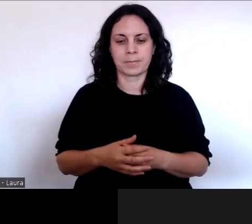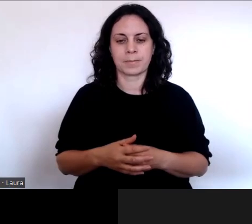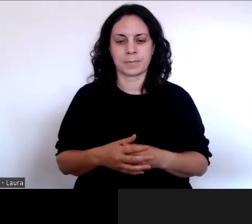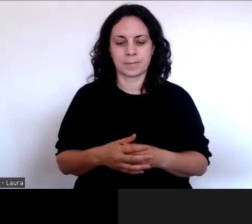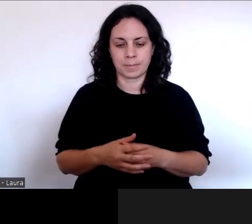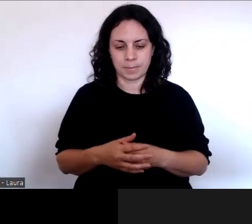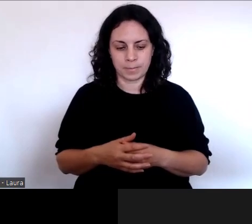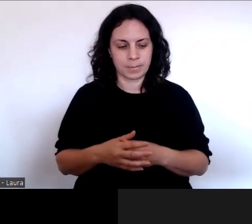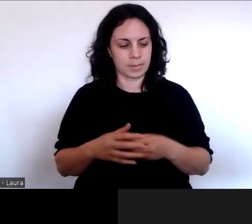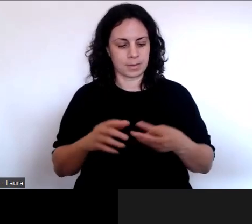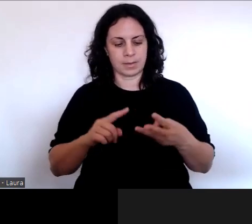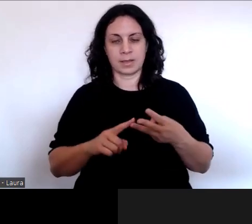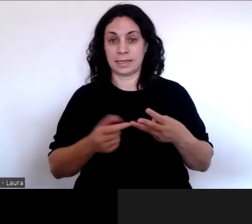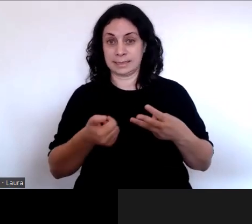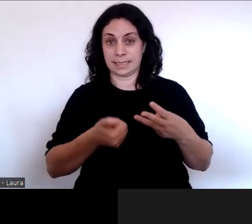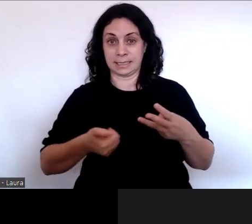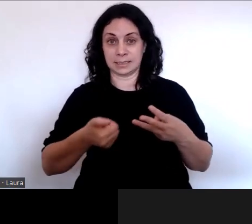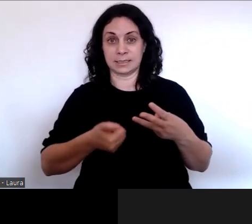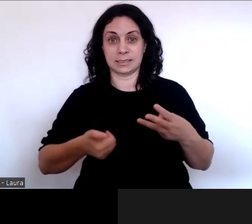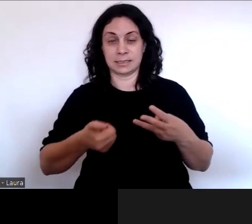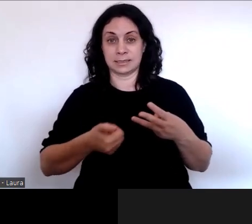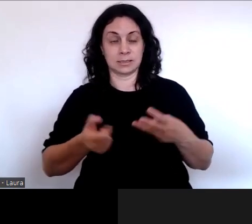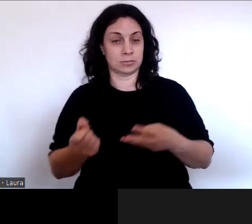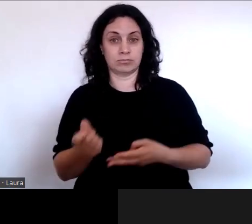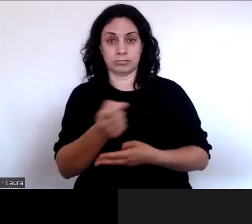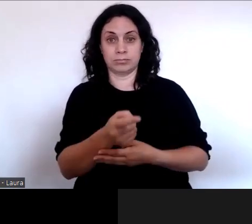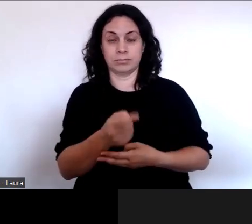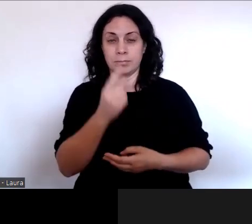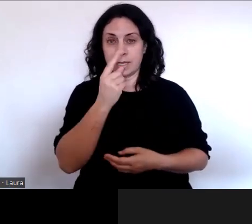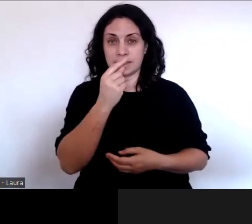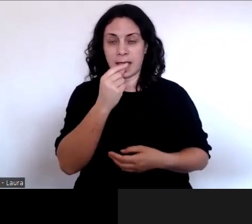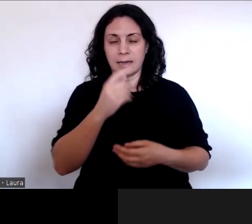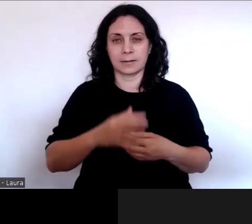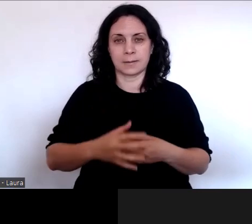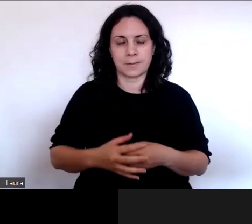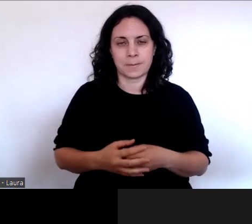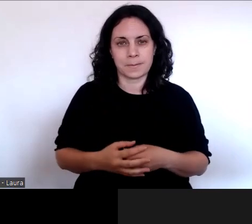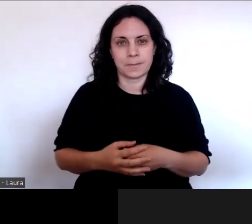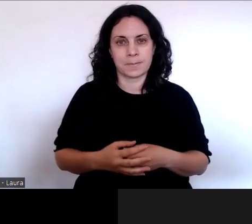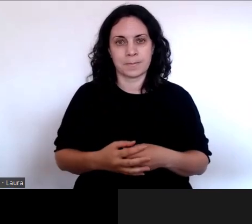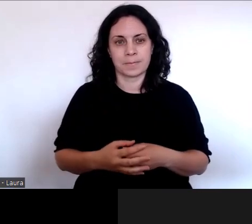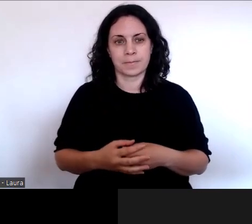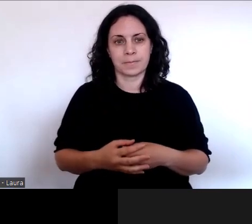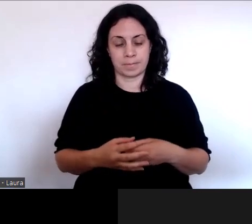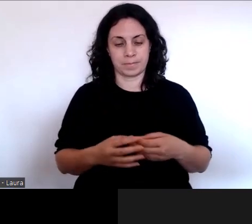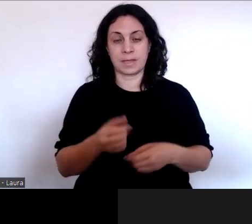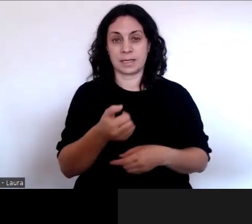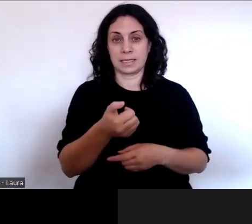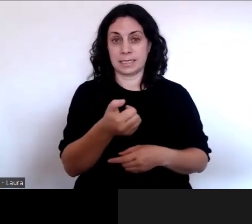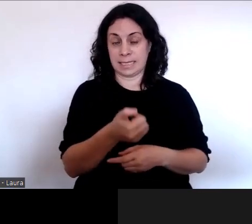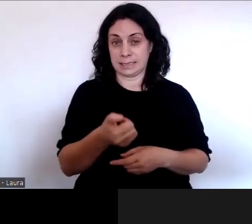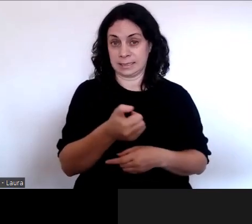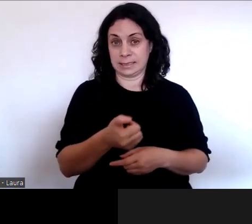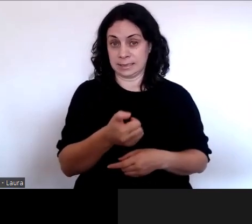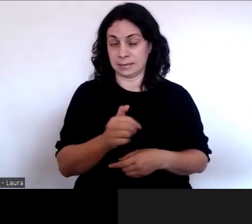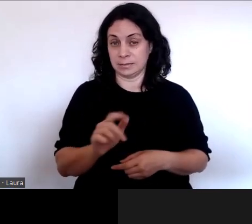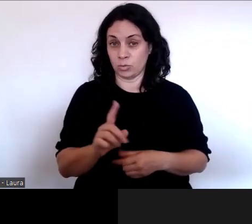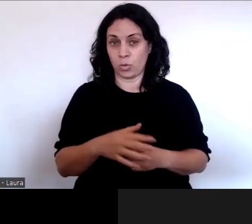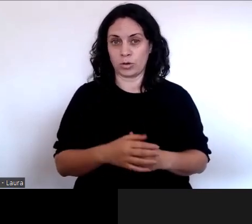text number so people can text in submissions. And the number for that if you don't have it is